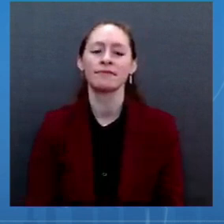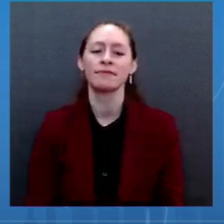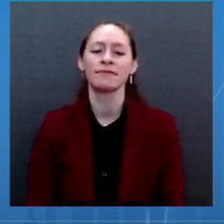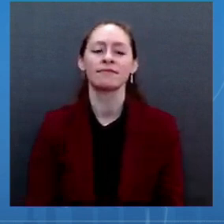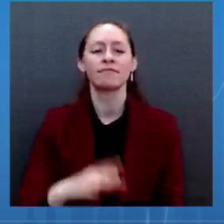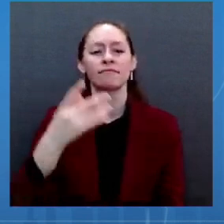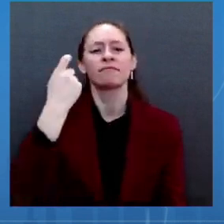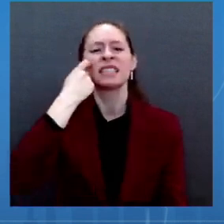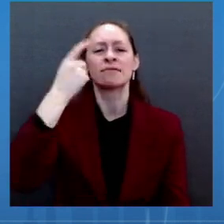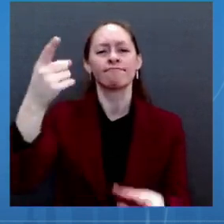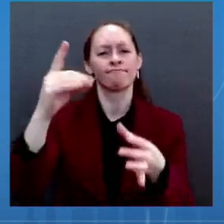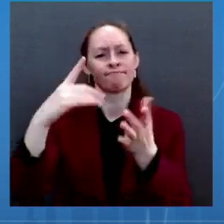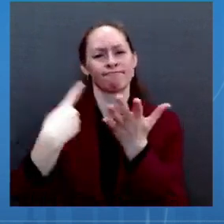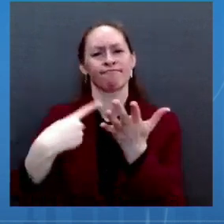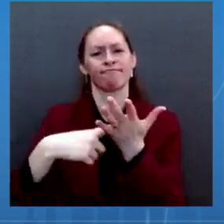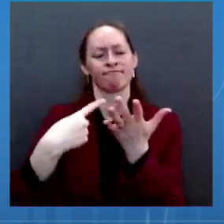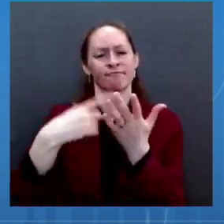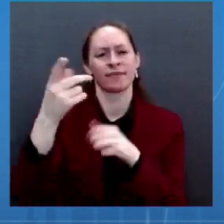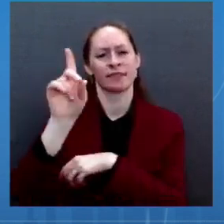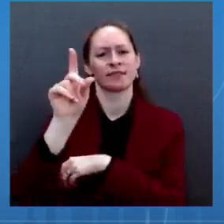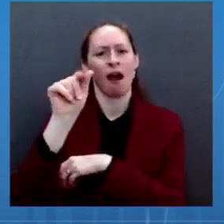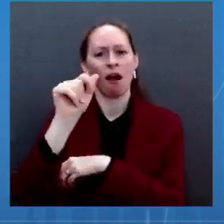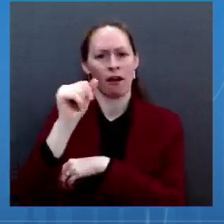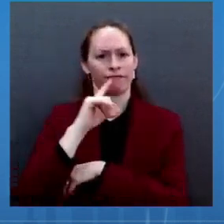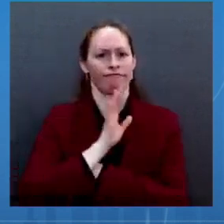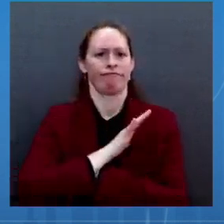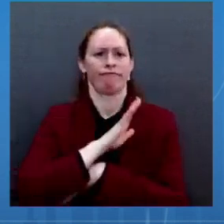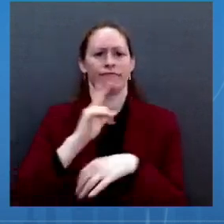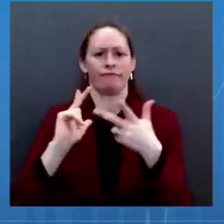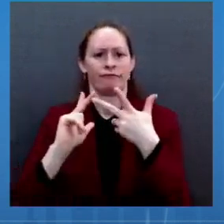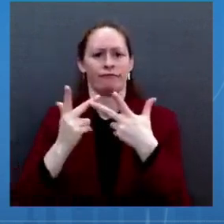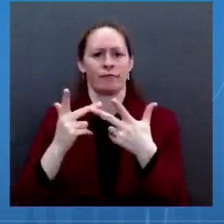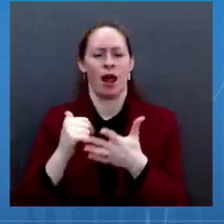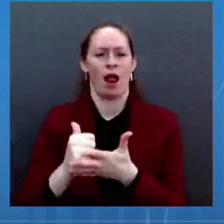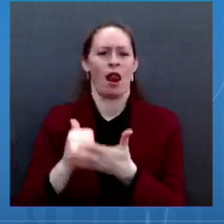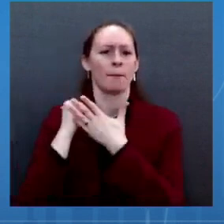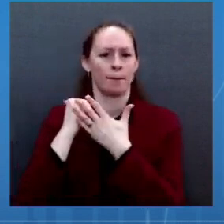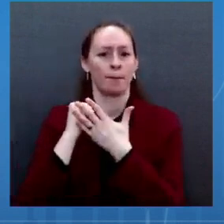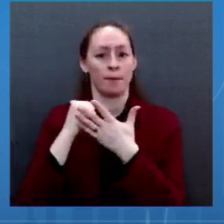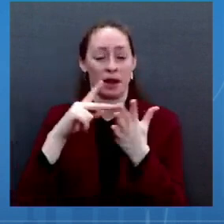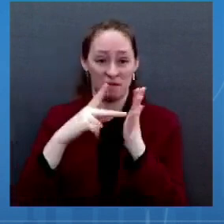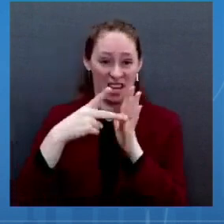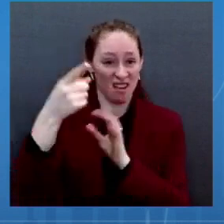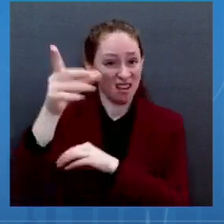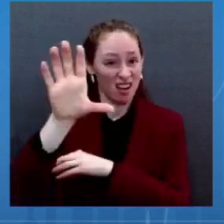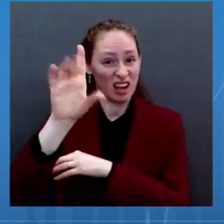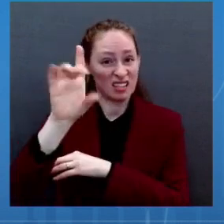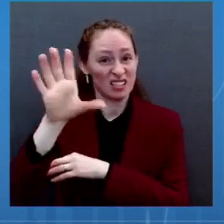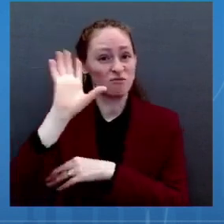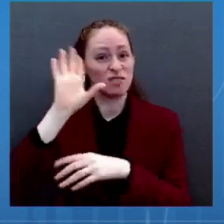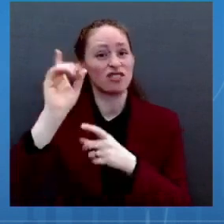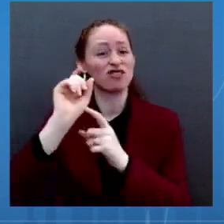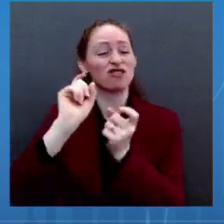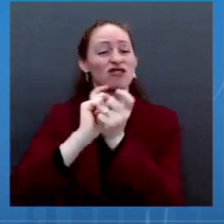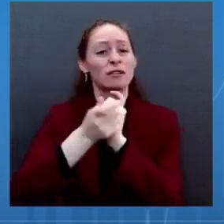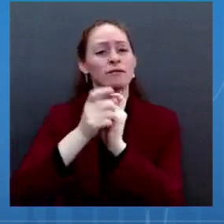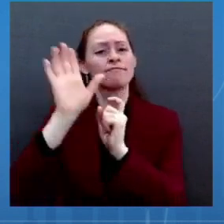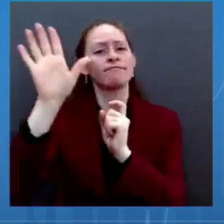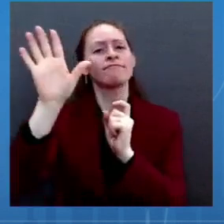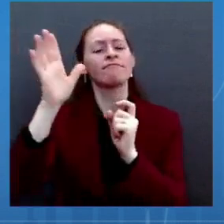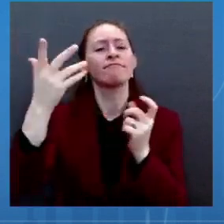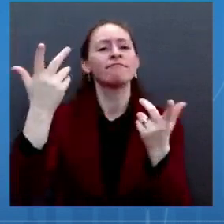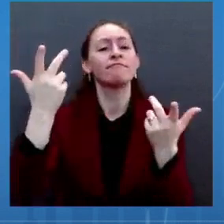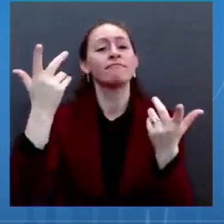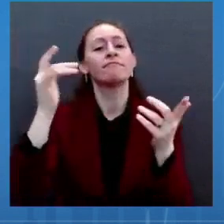changes to CDC policy, is the CDC going to change its definition of booster doses? And then for Jeff, for